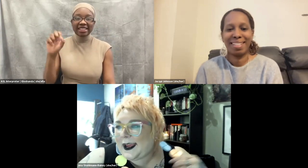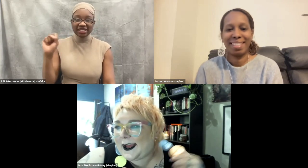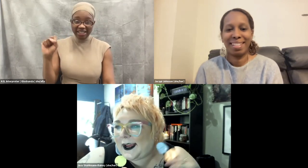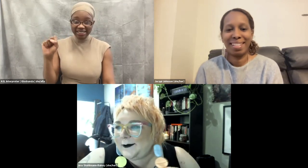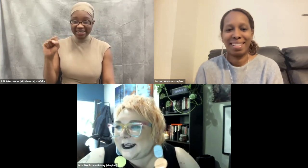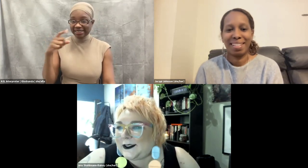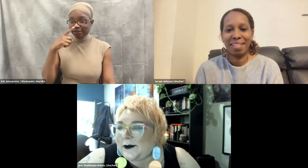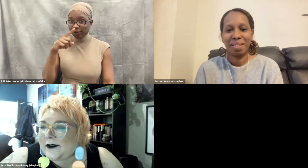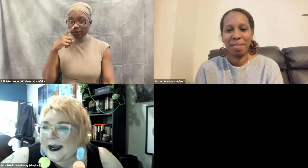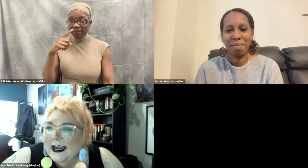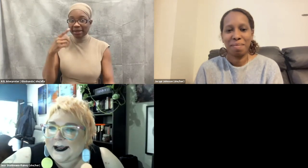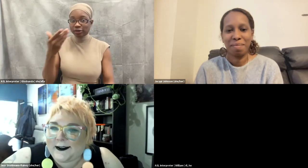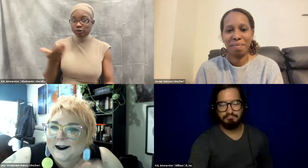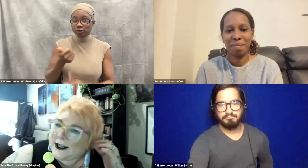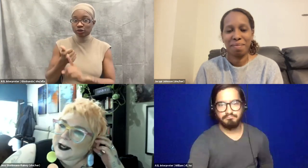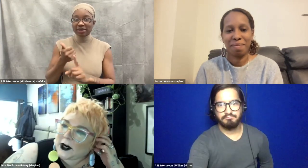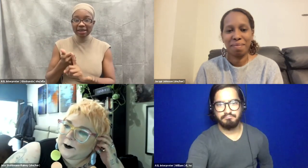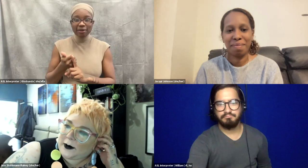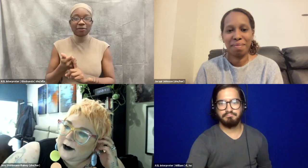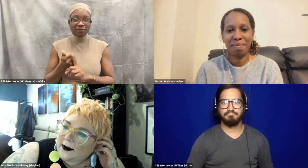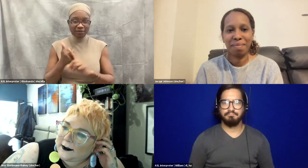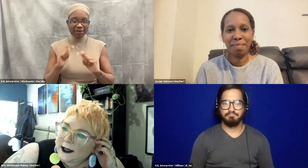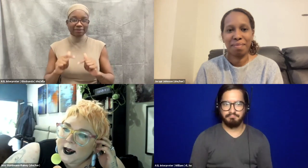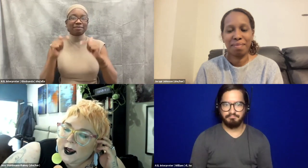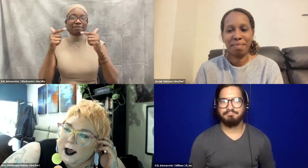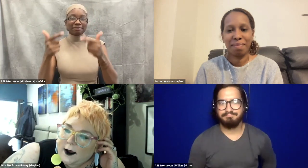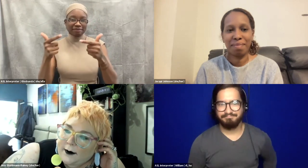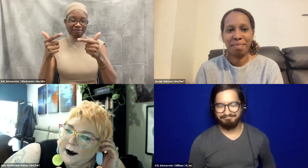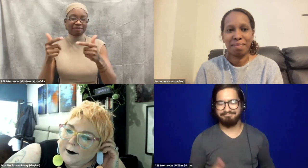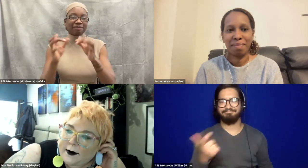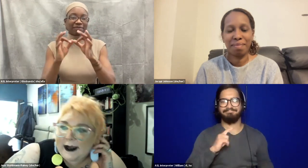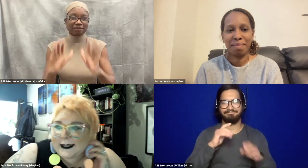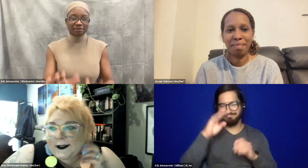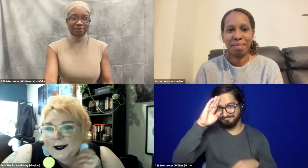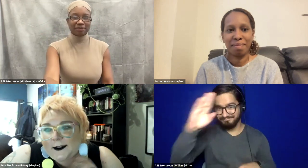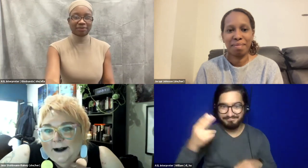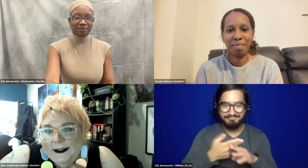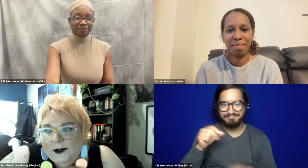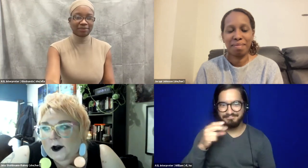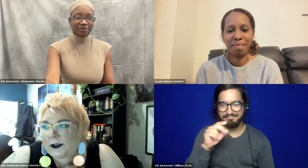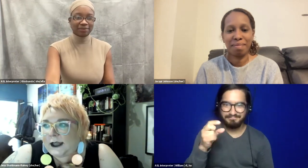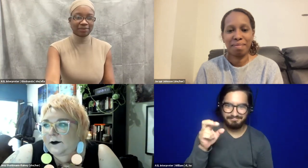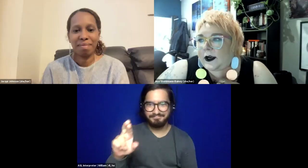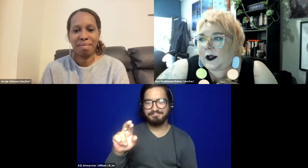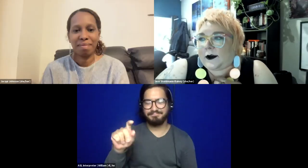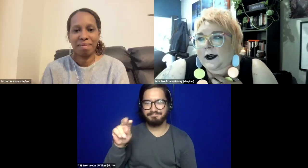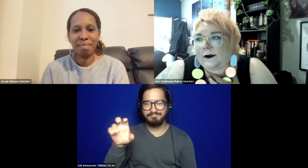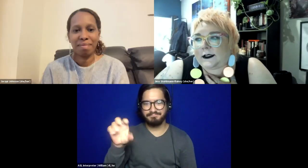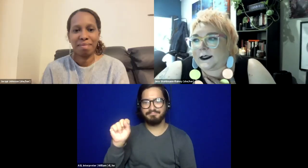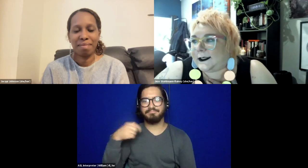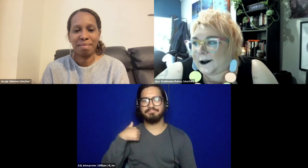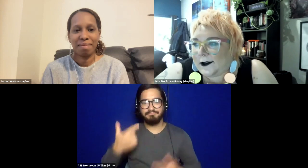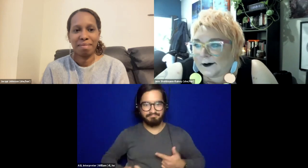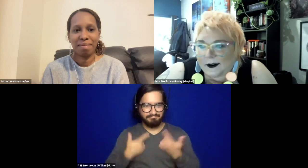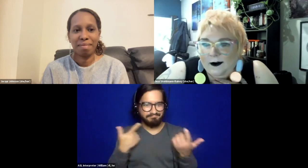Oh, yeah, I'm Jess Stillman Rainey. I use she and her pronouns. I am a white siler and I live in so-called Denver, Colorado,